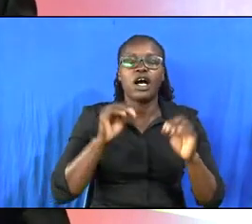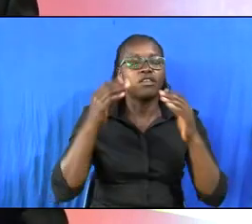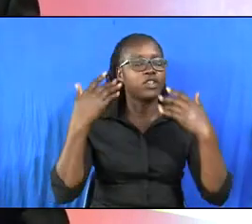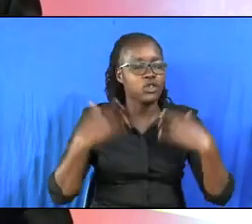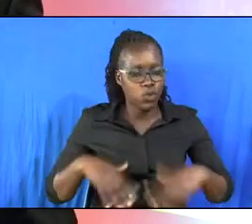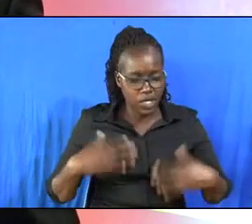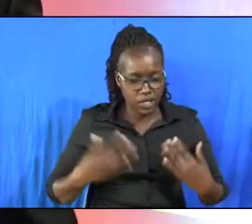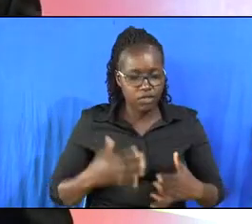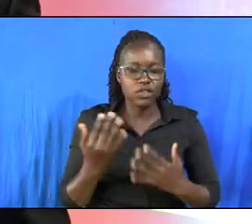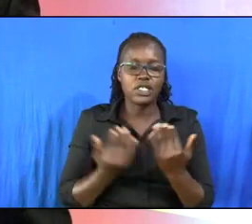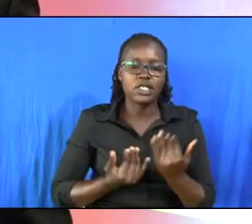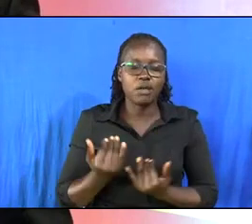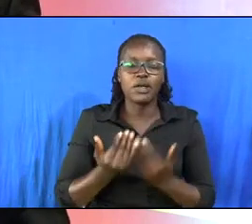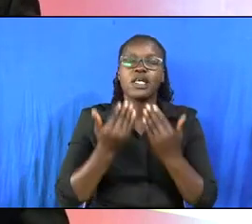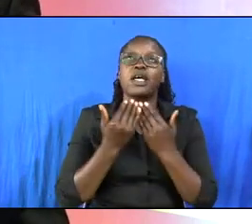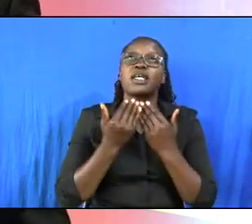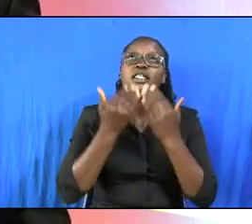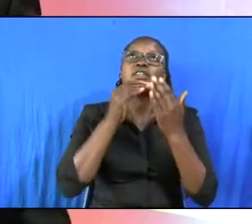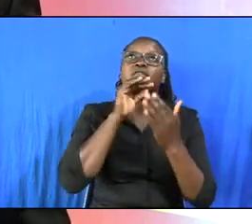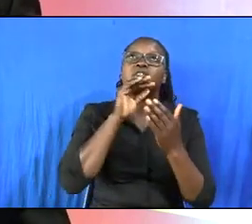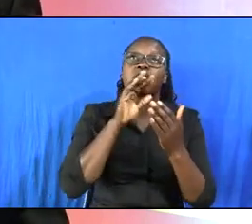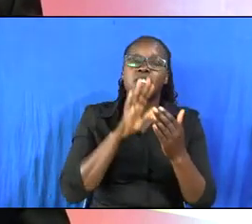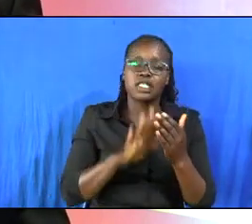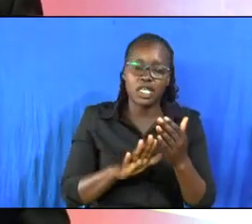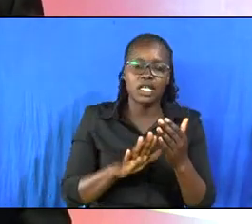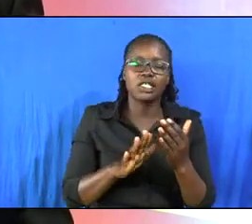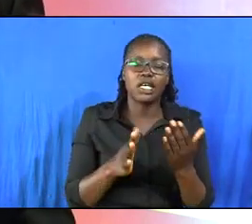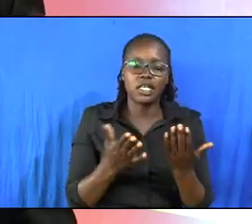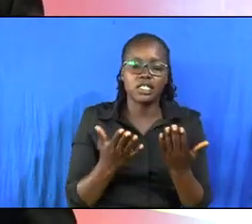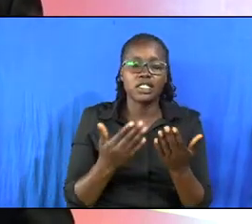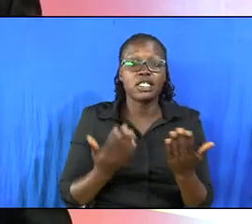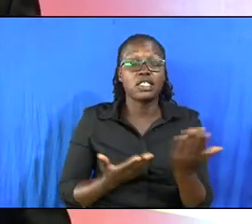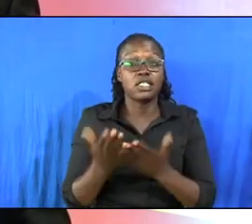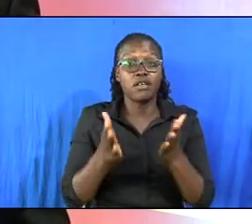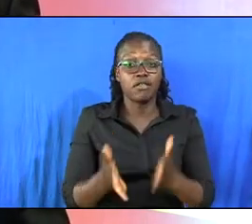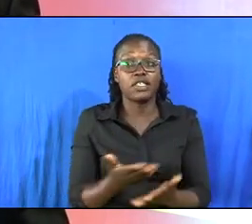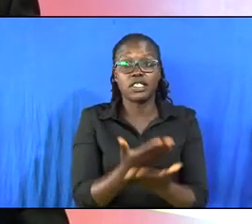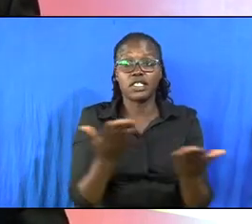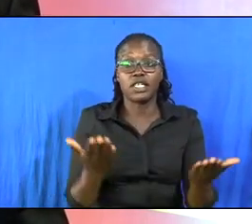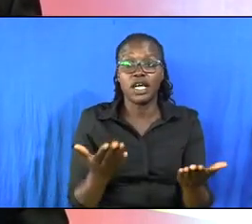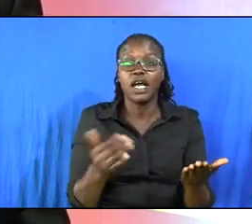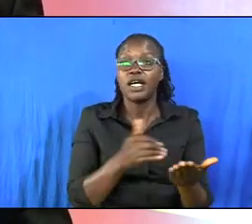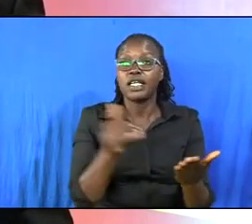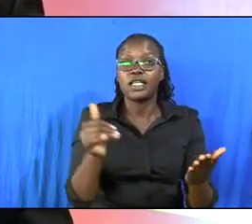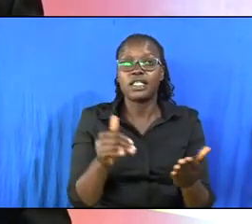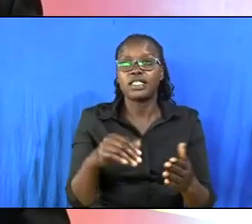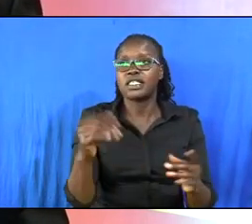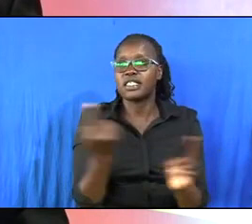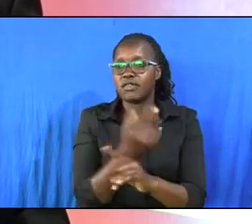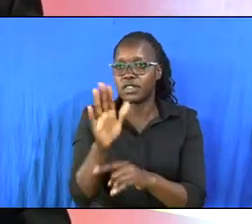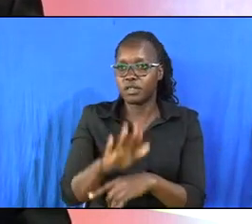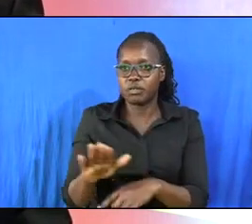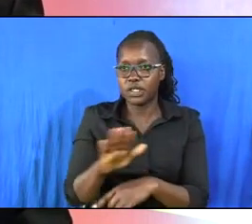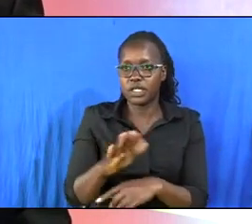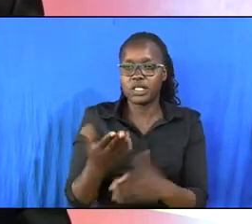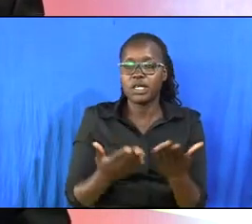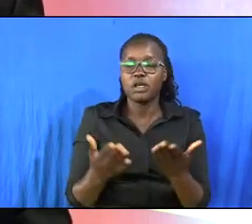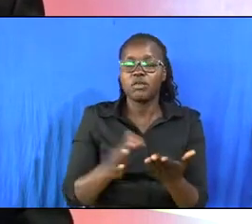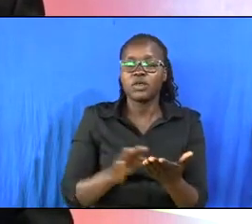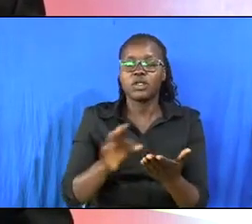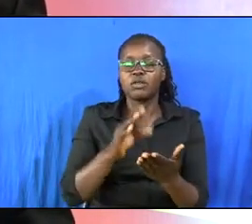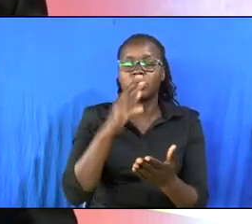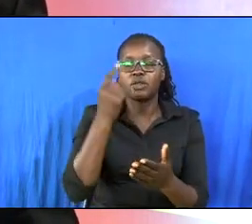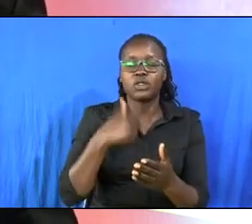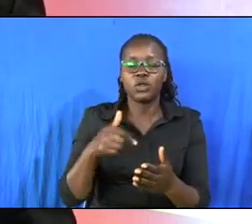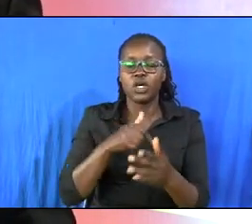wonderful sabbath thank you for your sons and daughters who are here and those who are elsewhere may your holy spirit speak